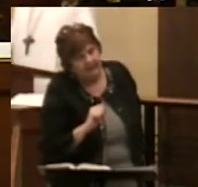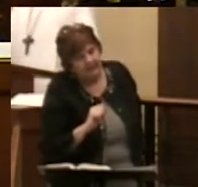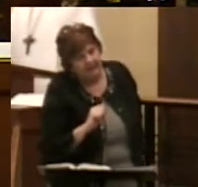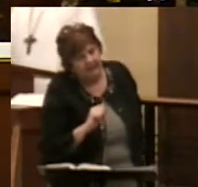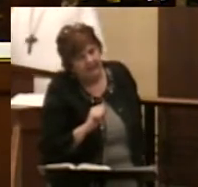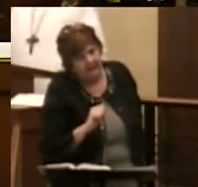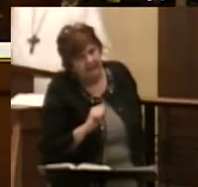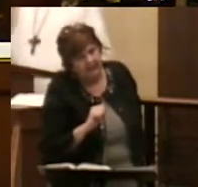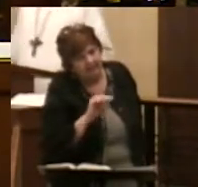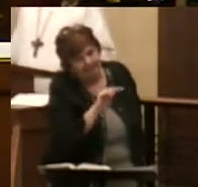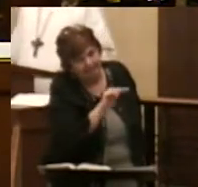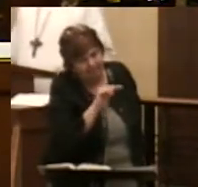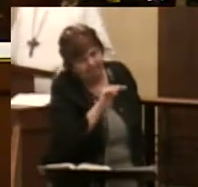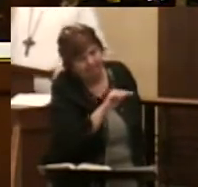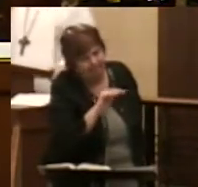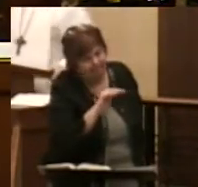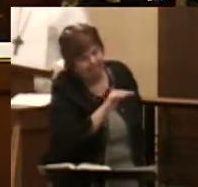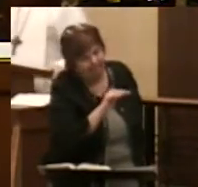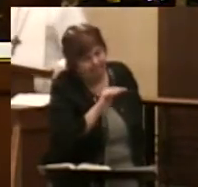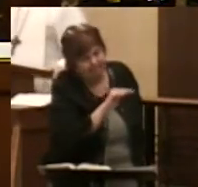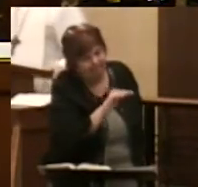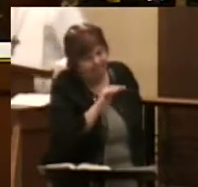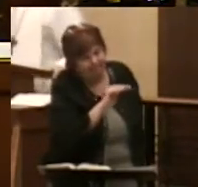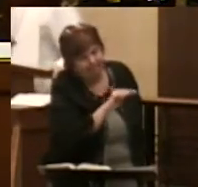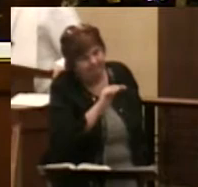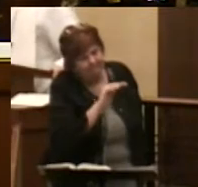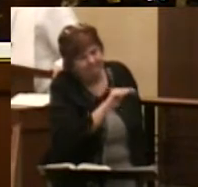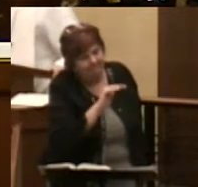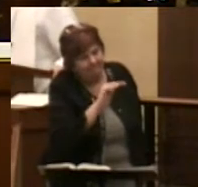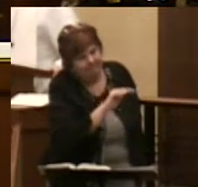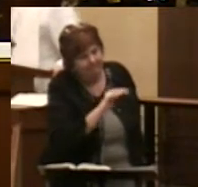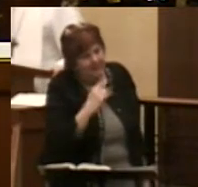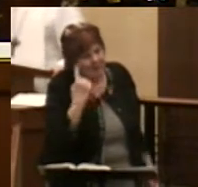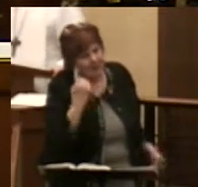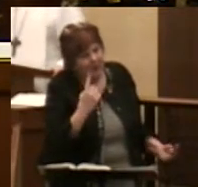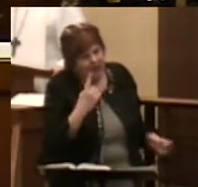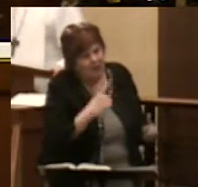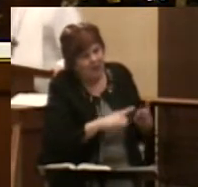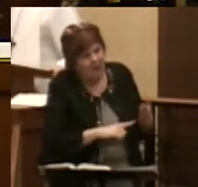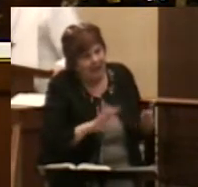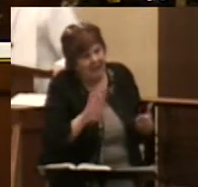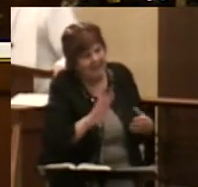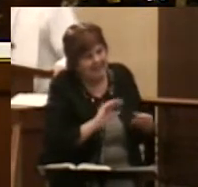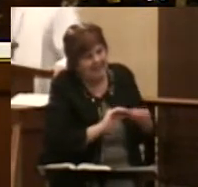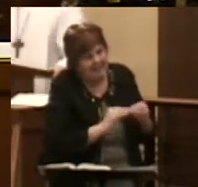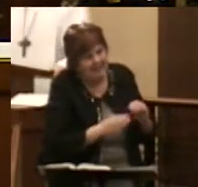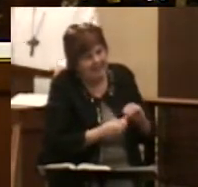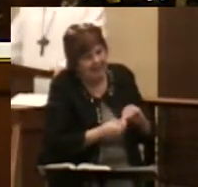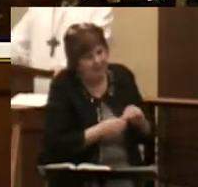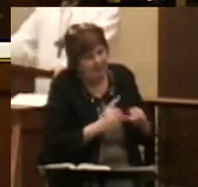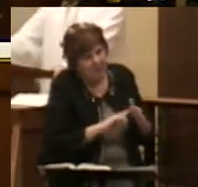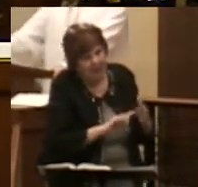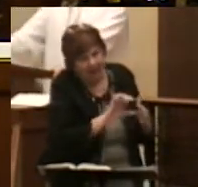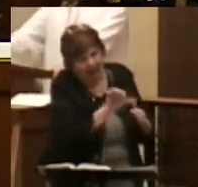He's poking and prodding. He's wondering what the polling data is but what does everyone else think?